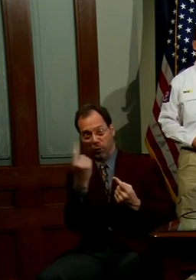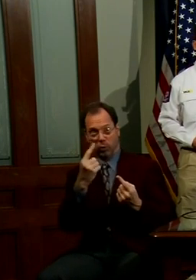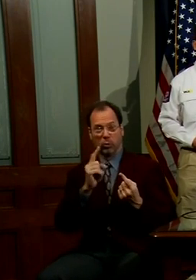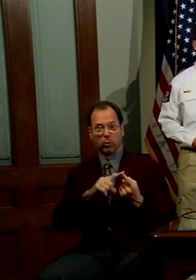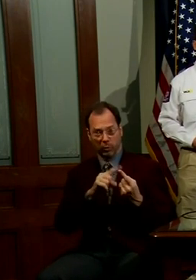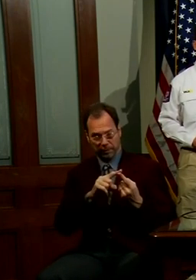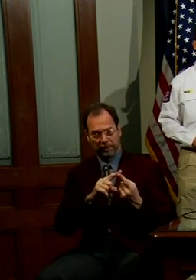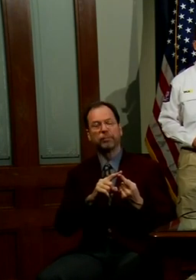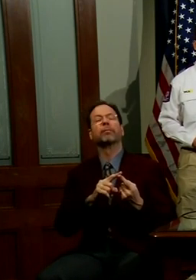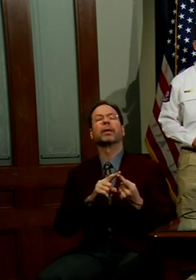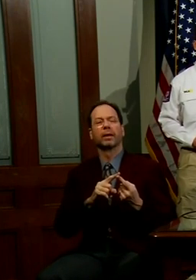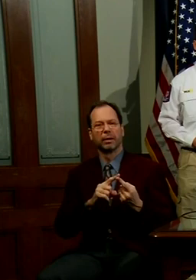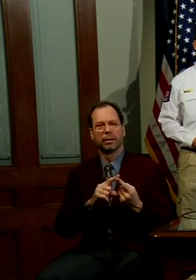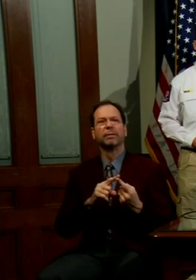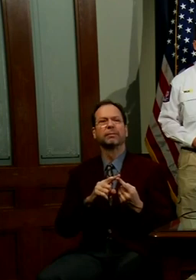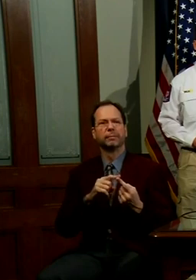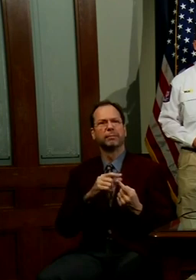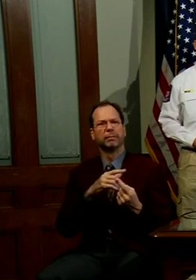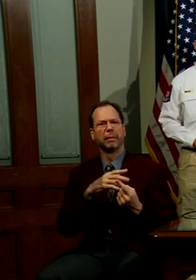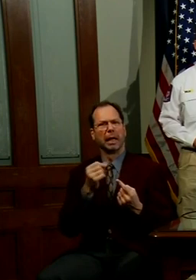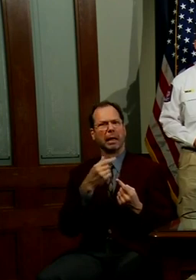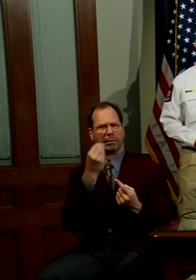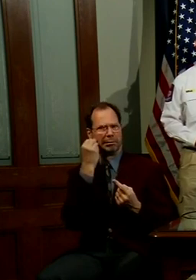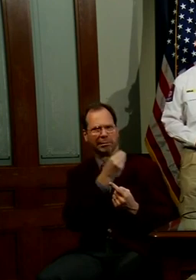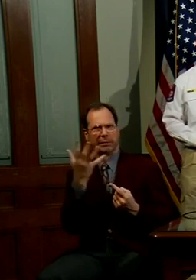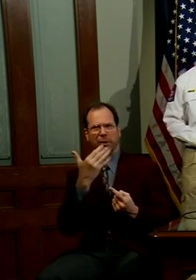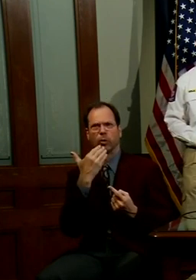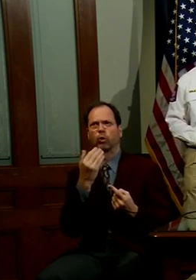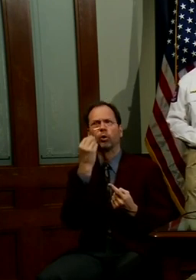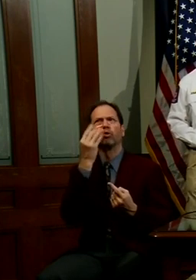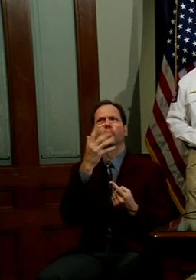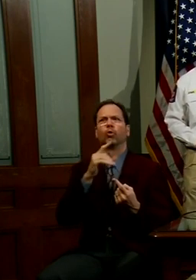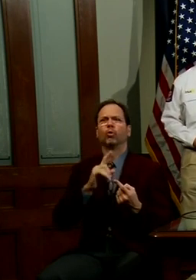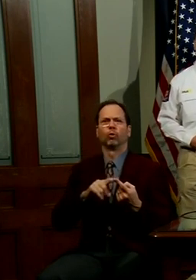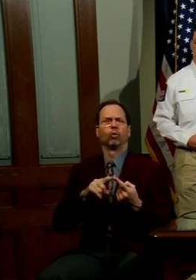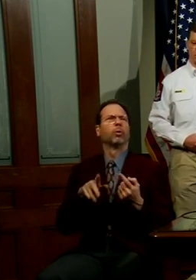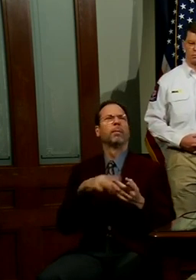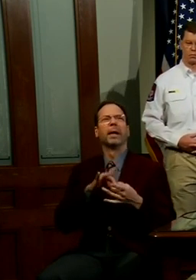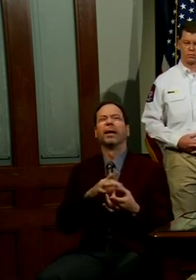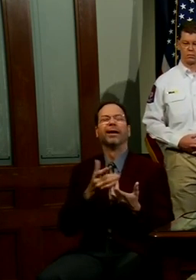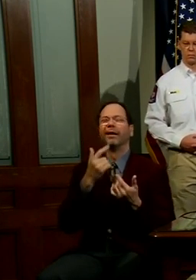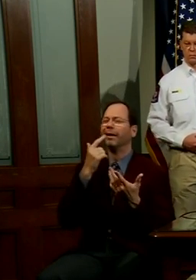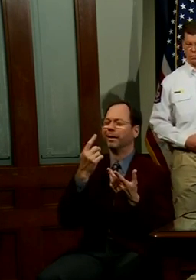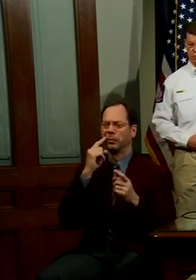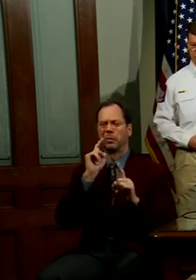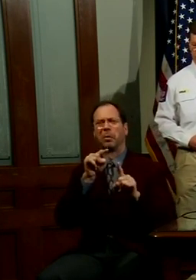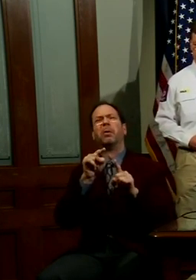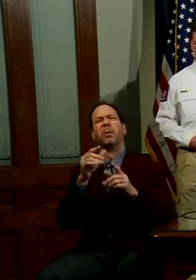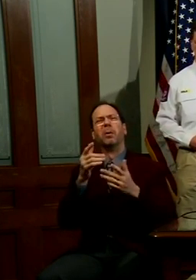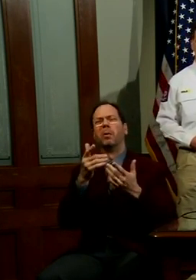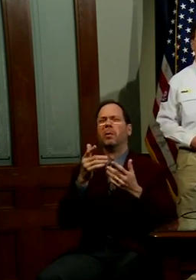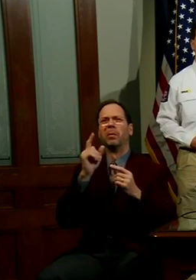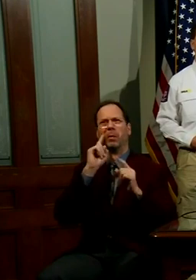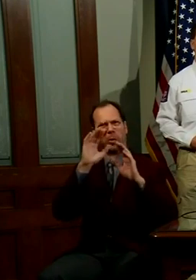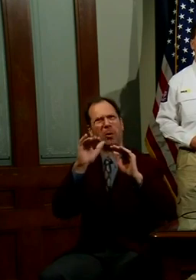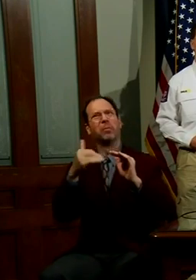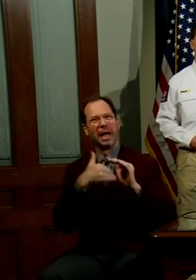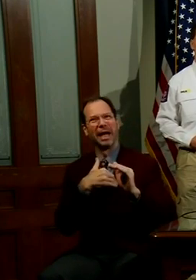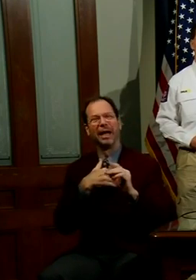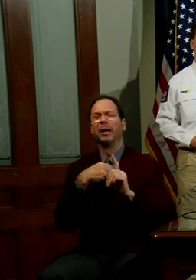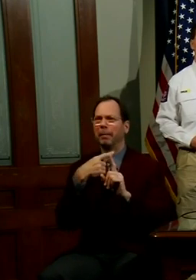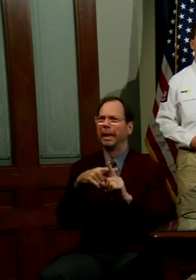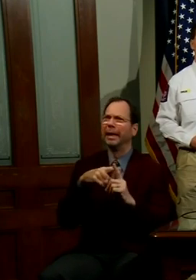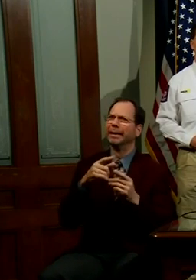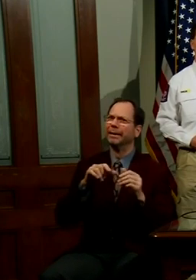I have some good news. I will call it glimmers of hope with a whole bunch of red